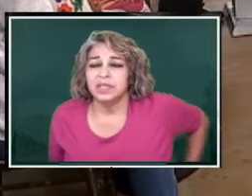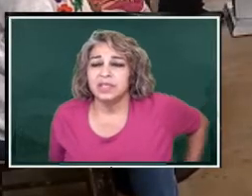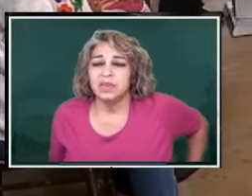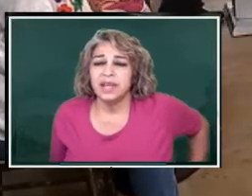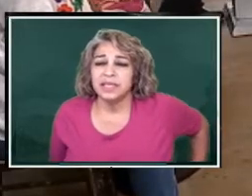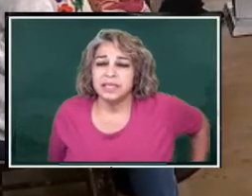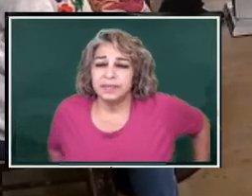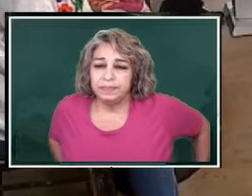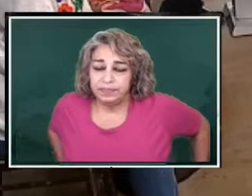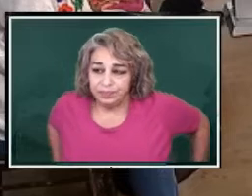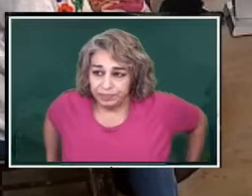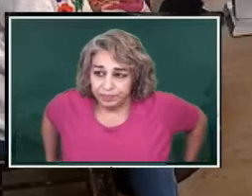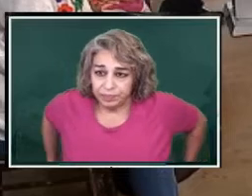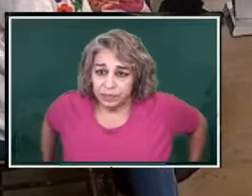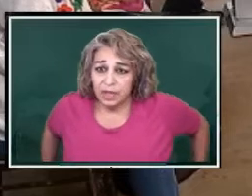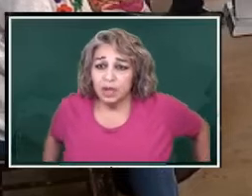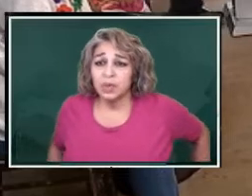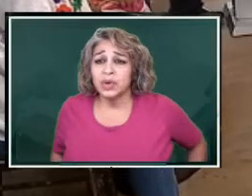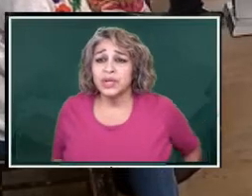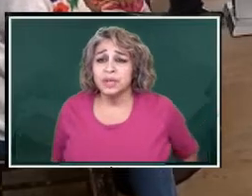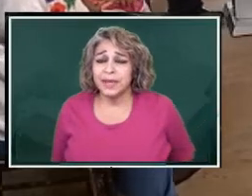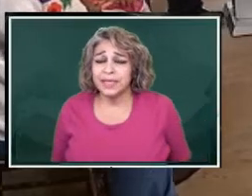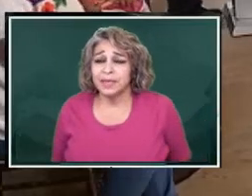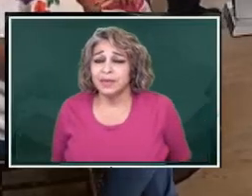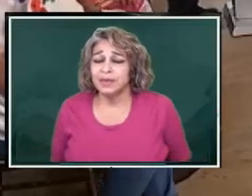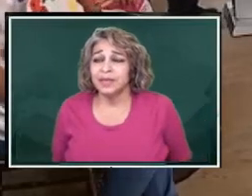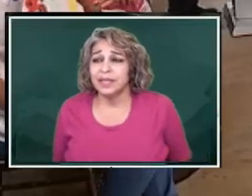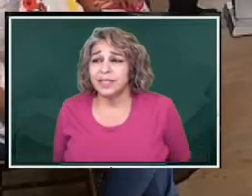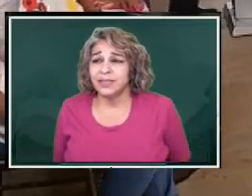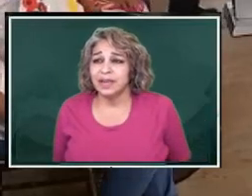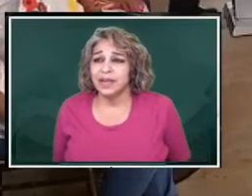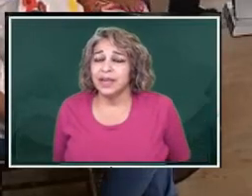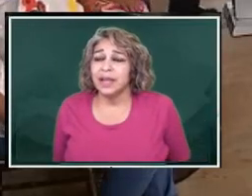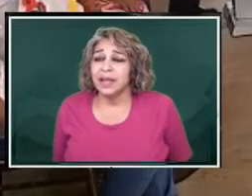So next, we're going to Mexico.